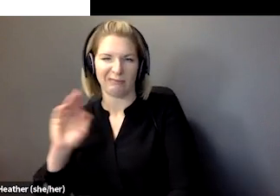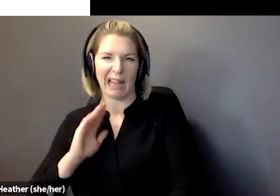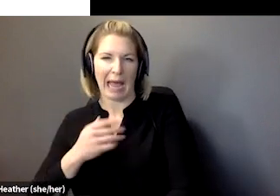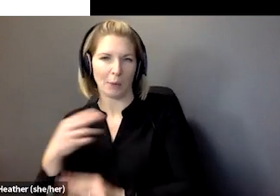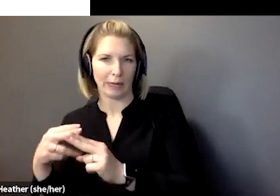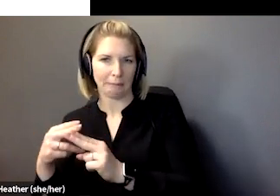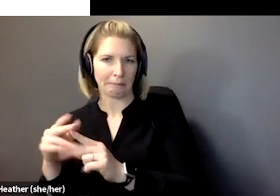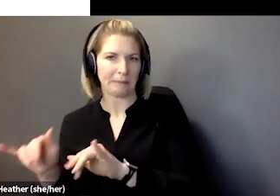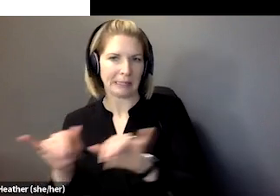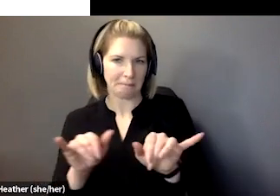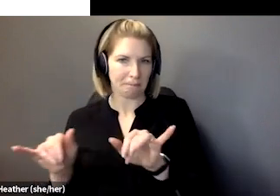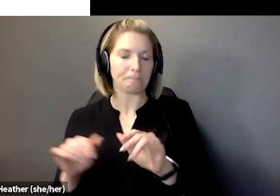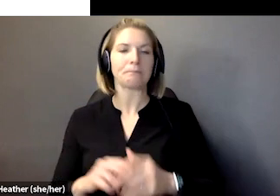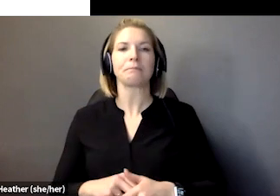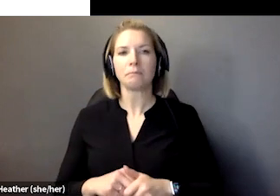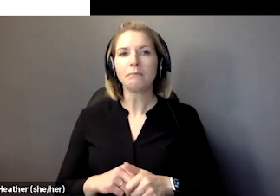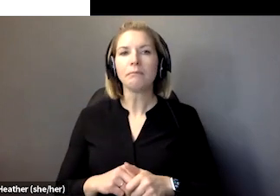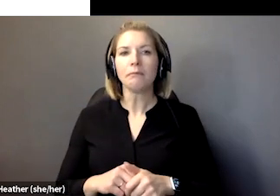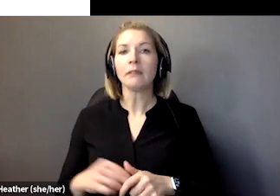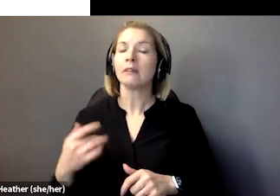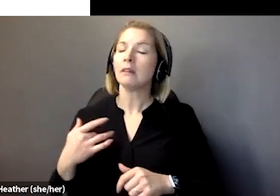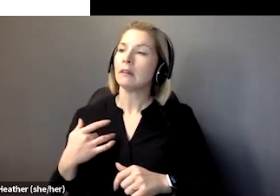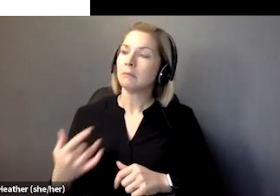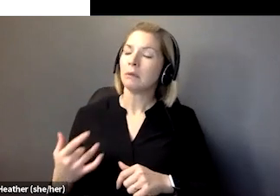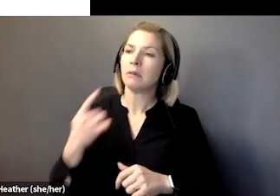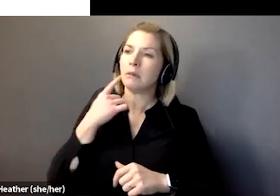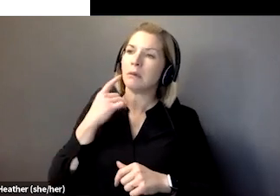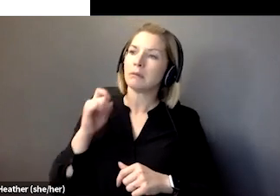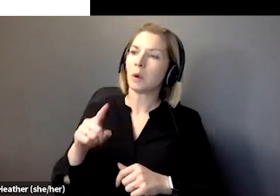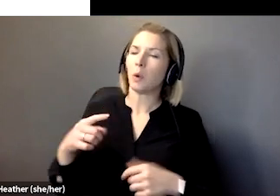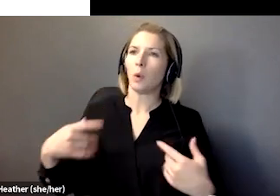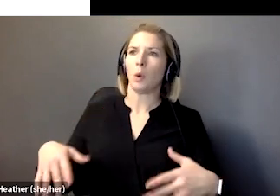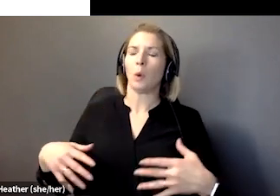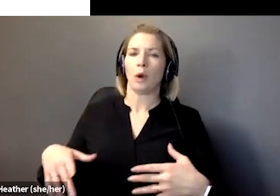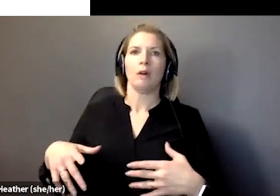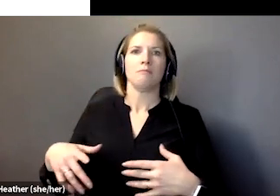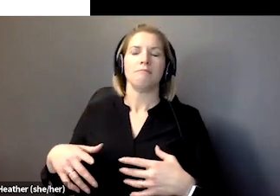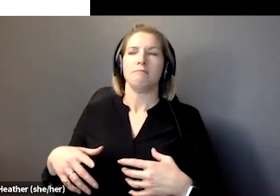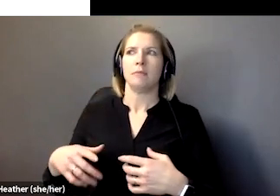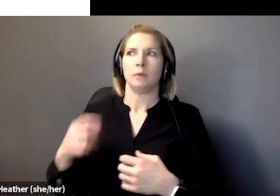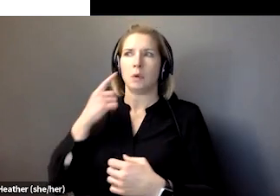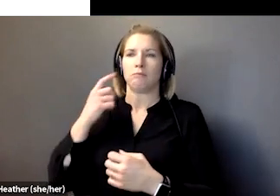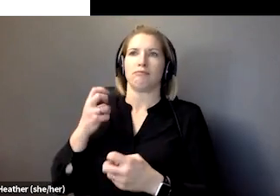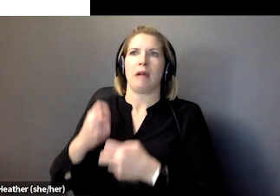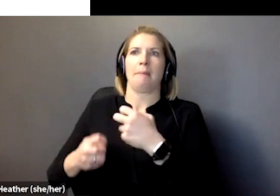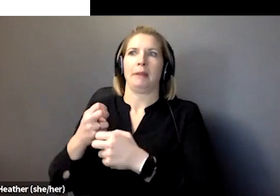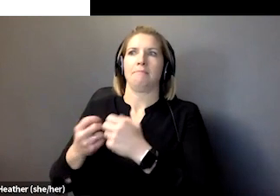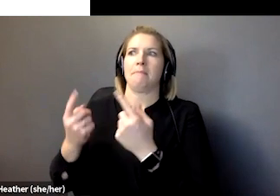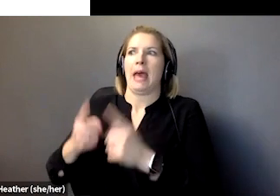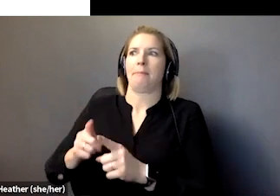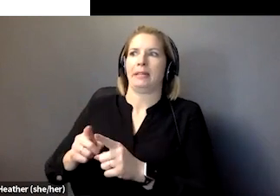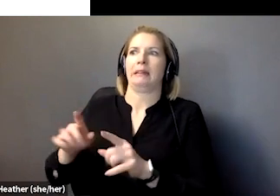of people with disability have been rising due to some very powerful demographic forces. People with disability were living much longer